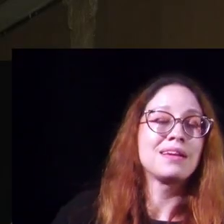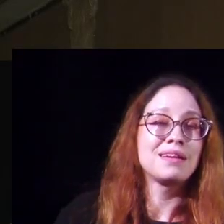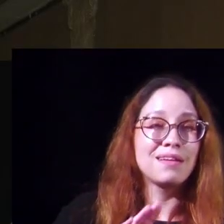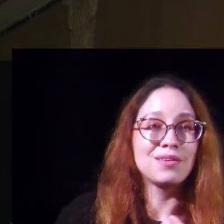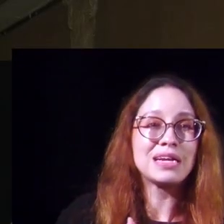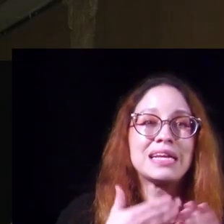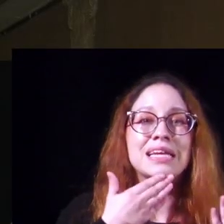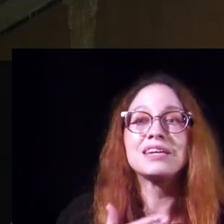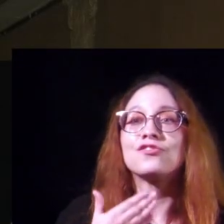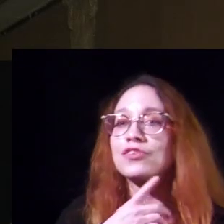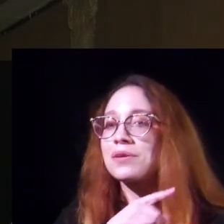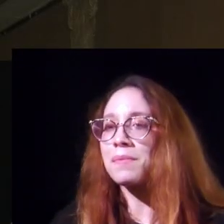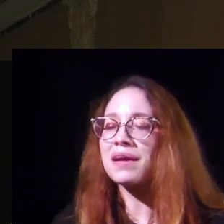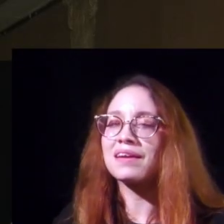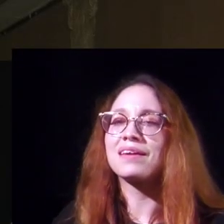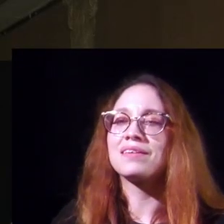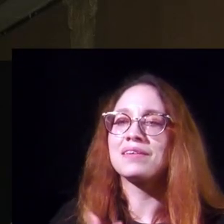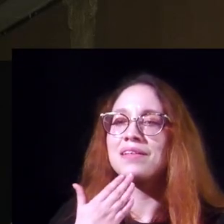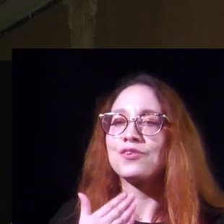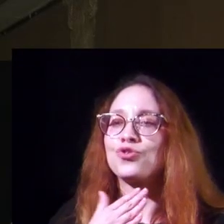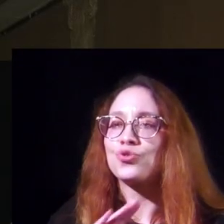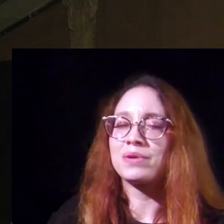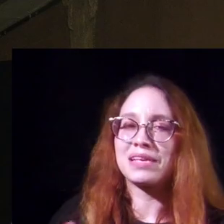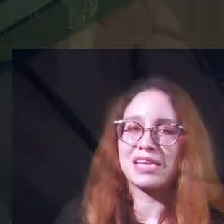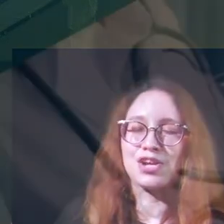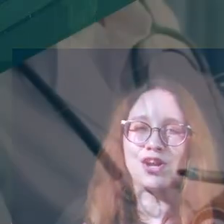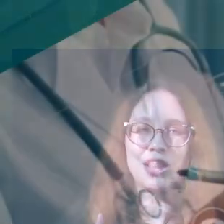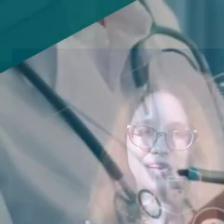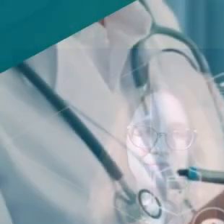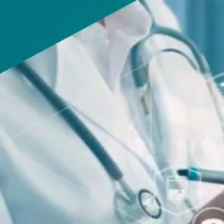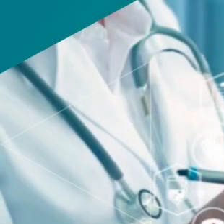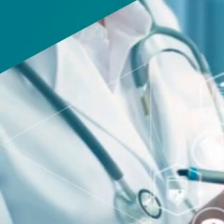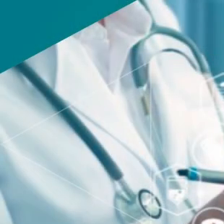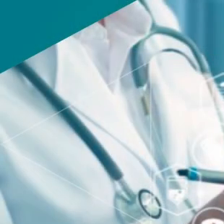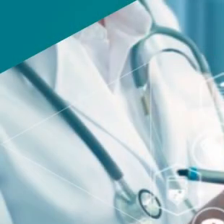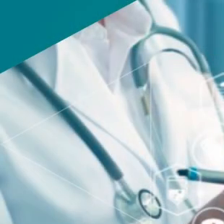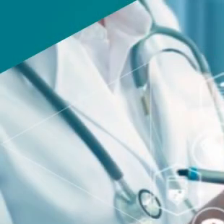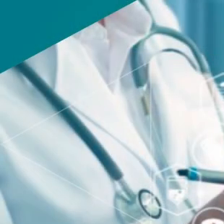everybody thank you very much for coming and thank you all for being online bye-bye